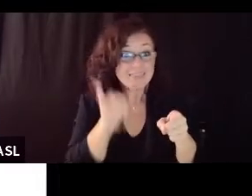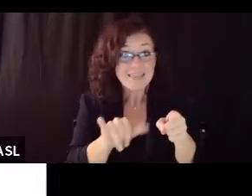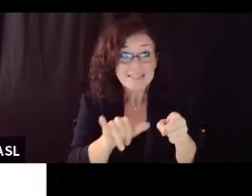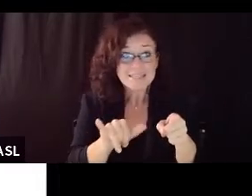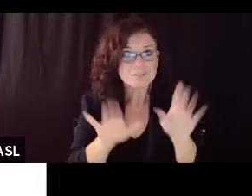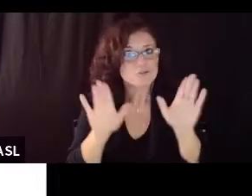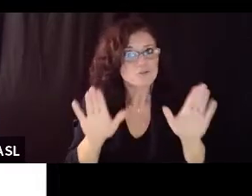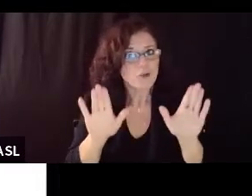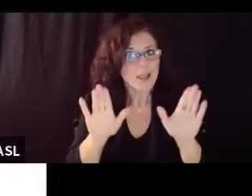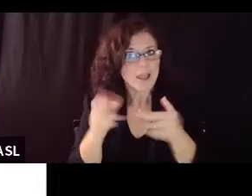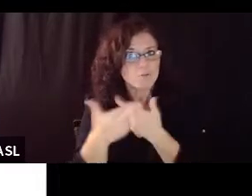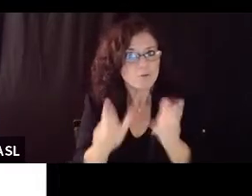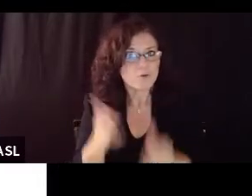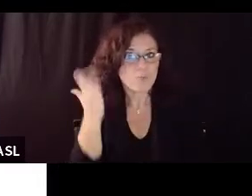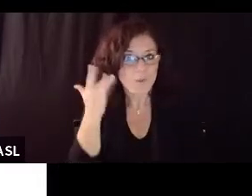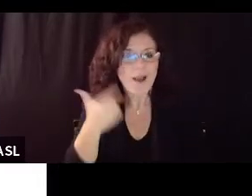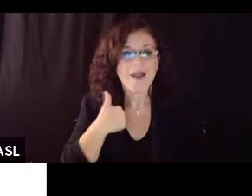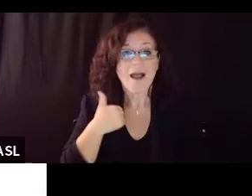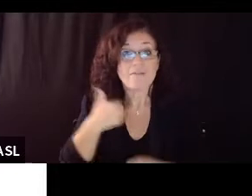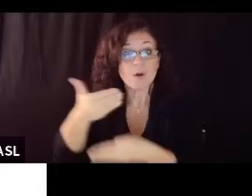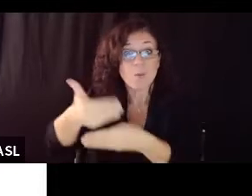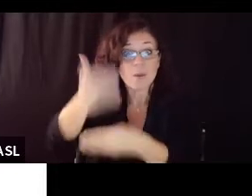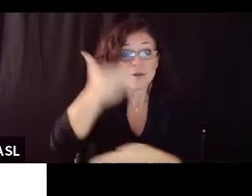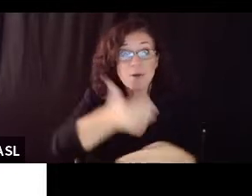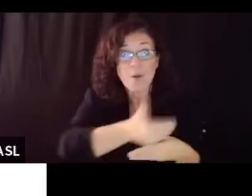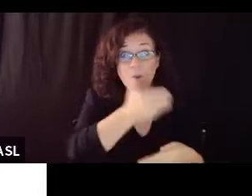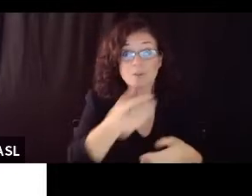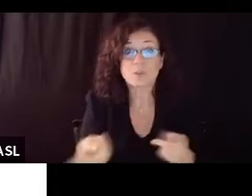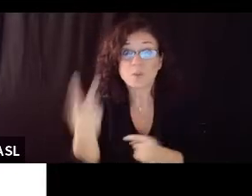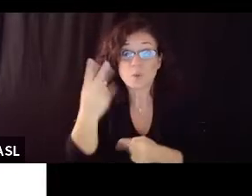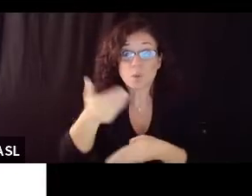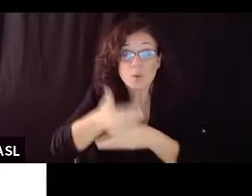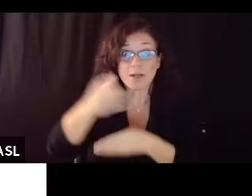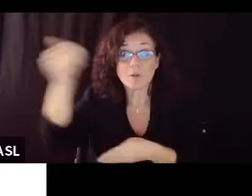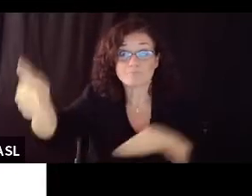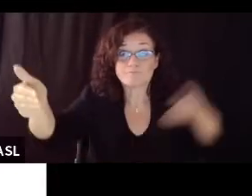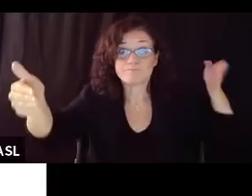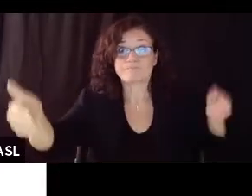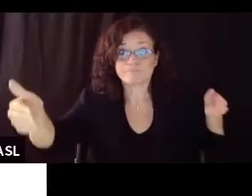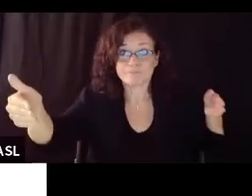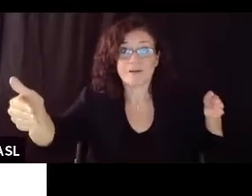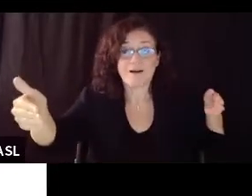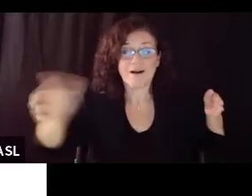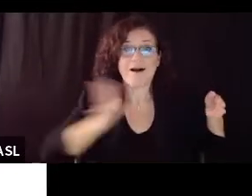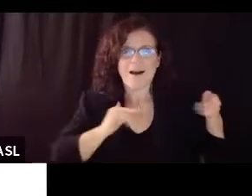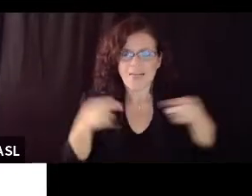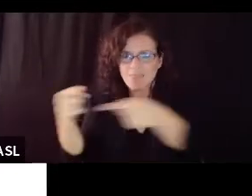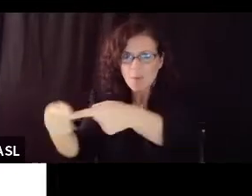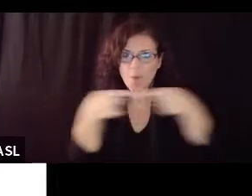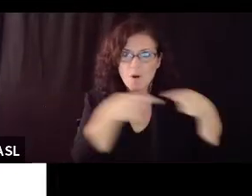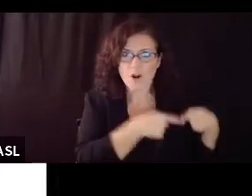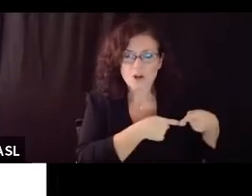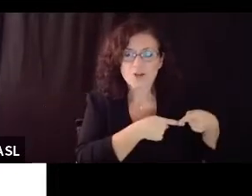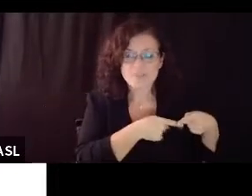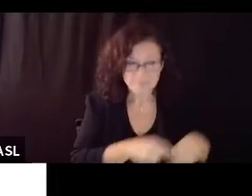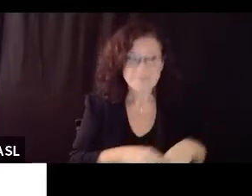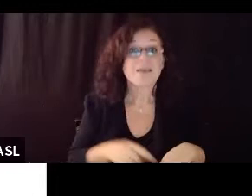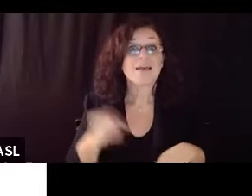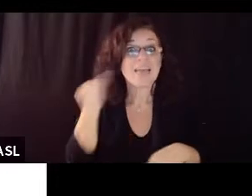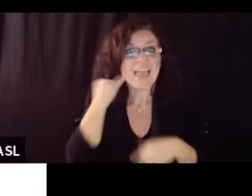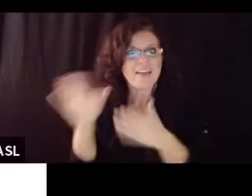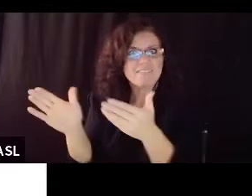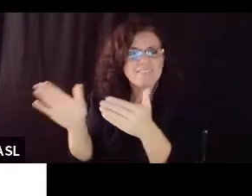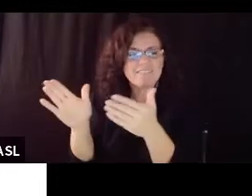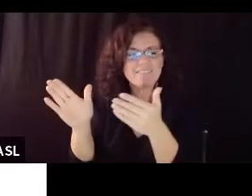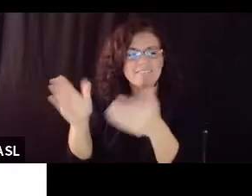two opposite corners right so it gets some really good cross flow when the room's doors were closed and the windows were closed it